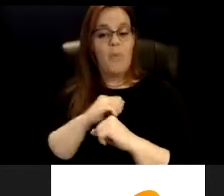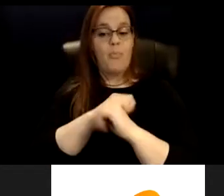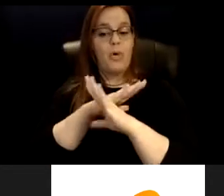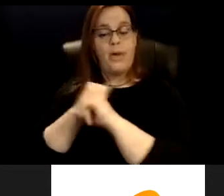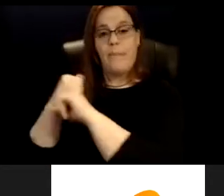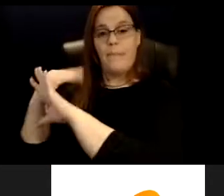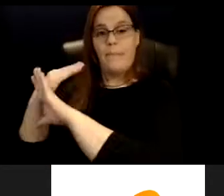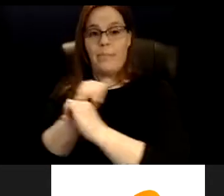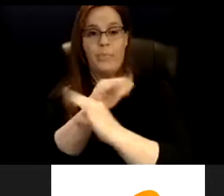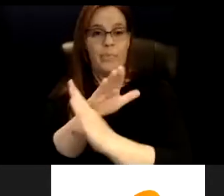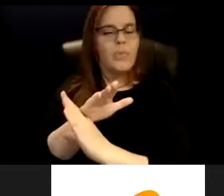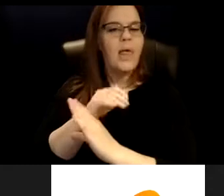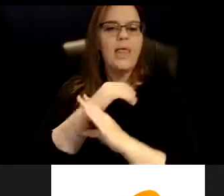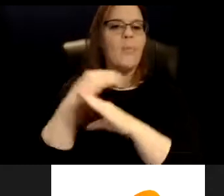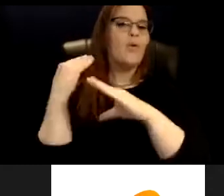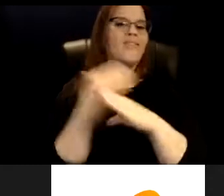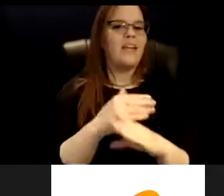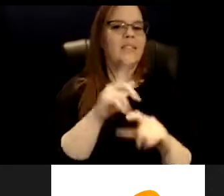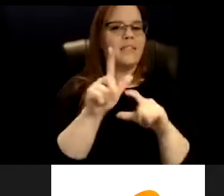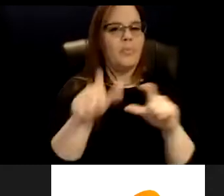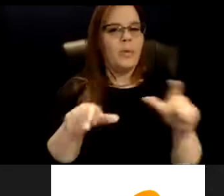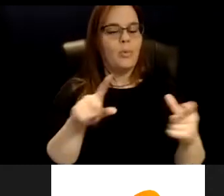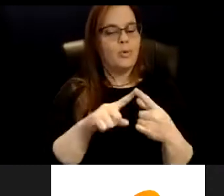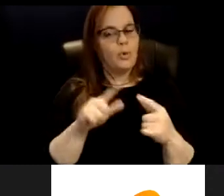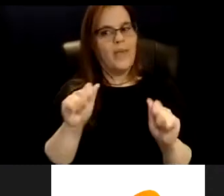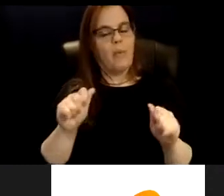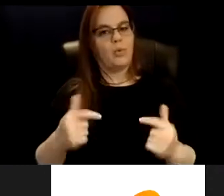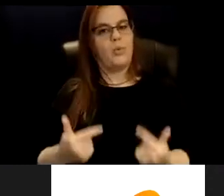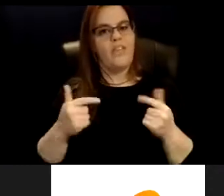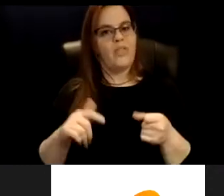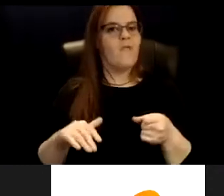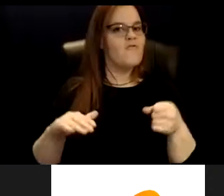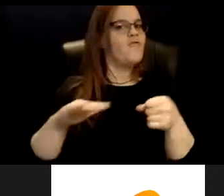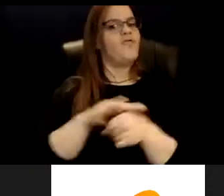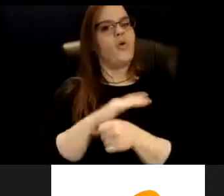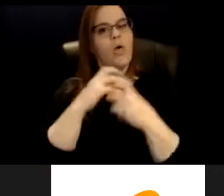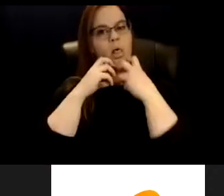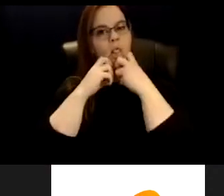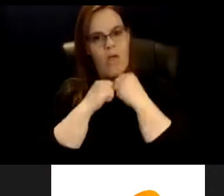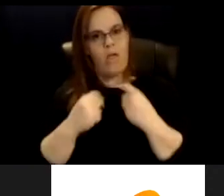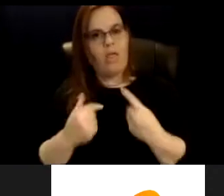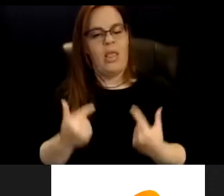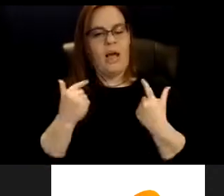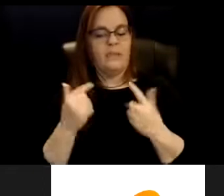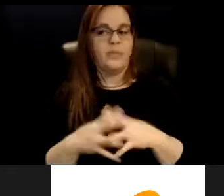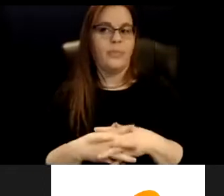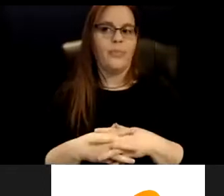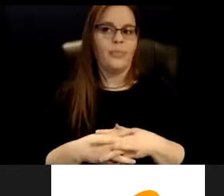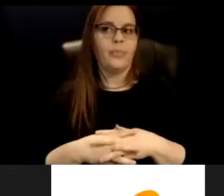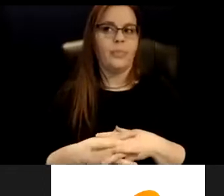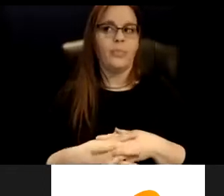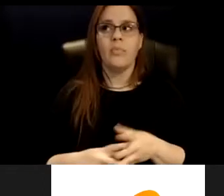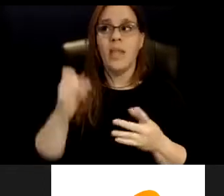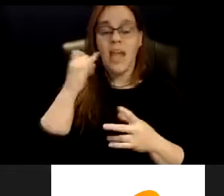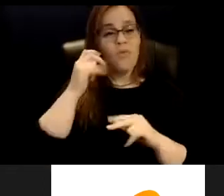live their full, whole lives. So if we were to just, you know, if we were to build a universal